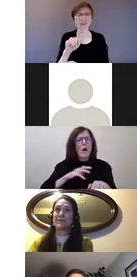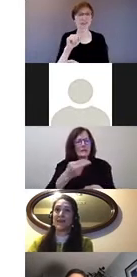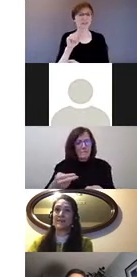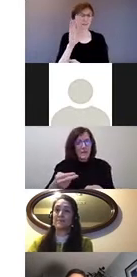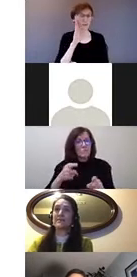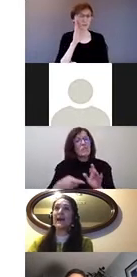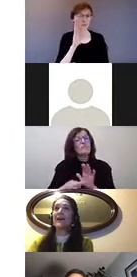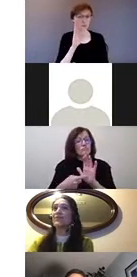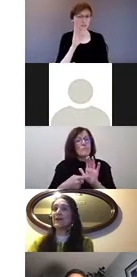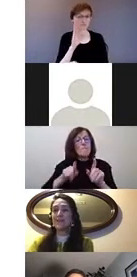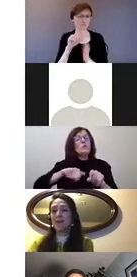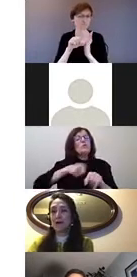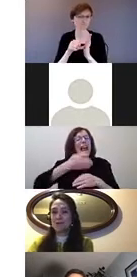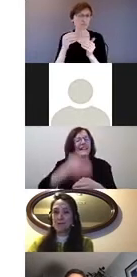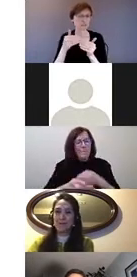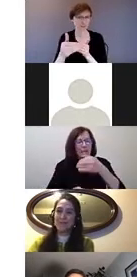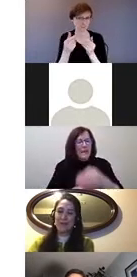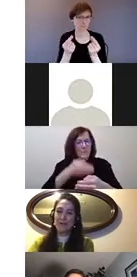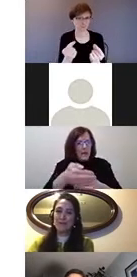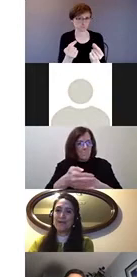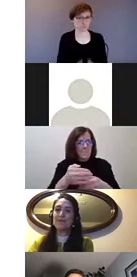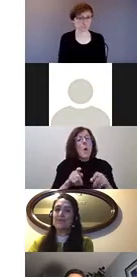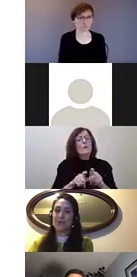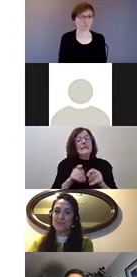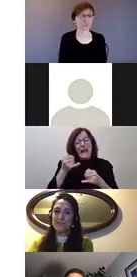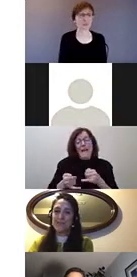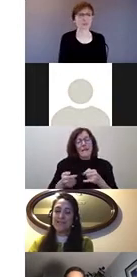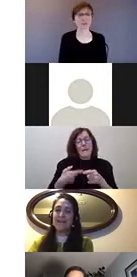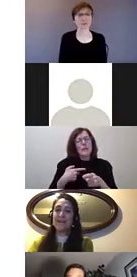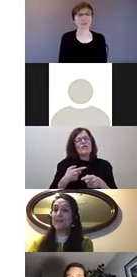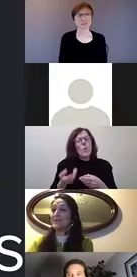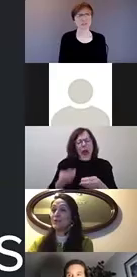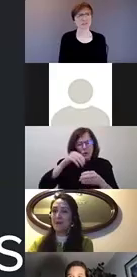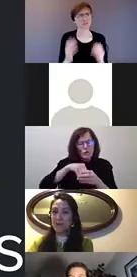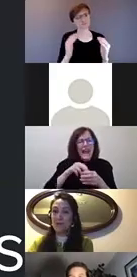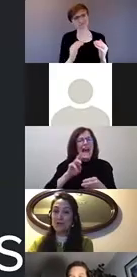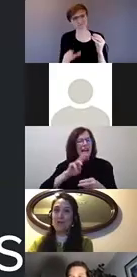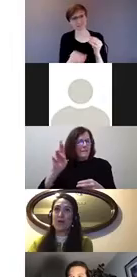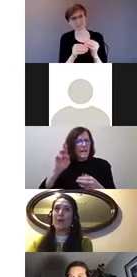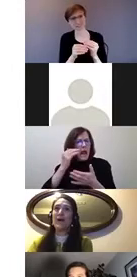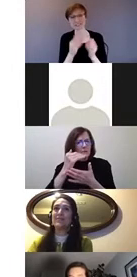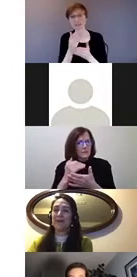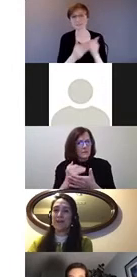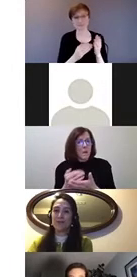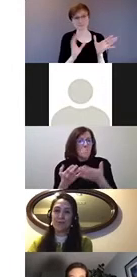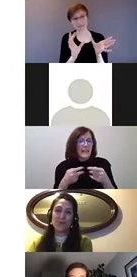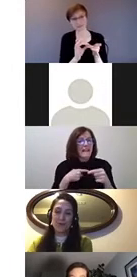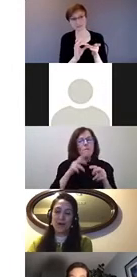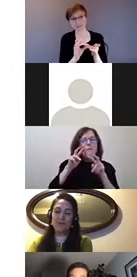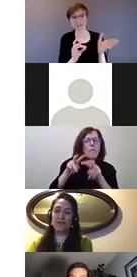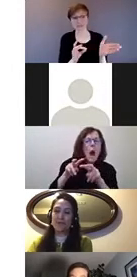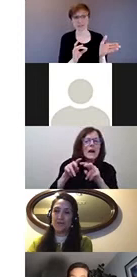terms of next steps. Finally, I just wanted to include some of the references that you may wish to go and find out